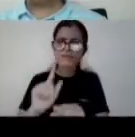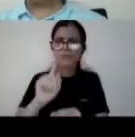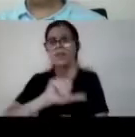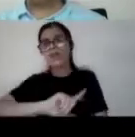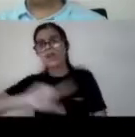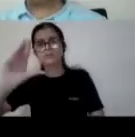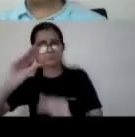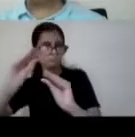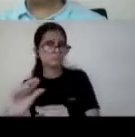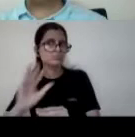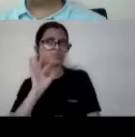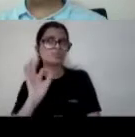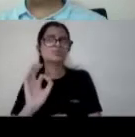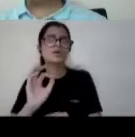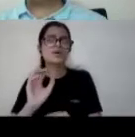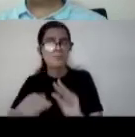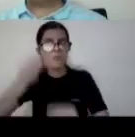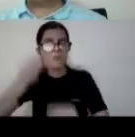what the real number is